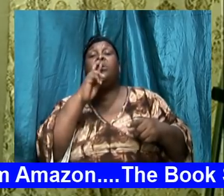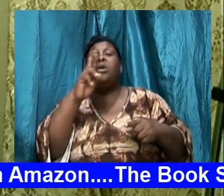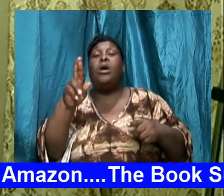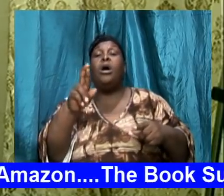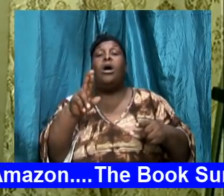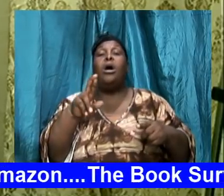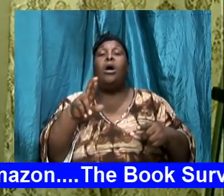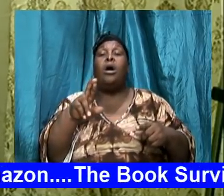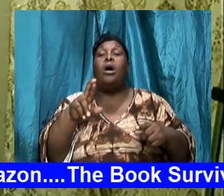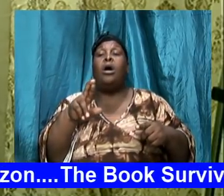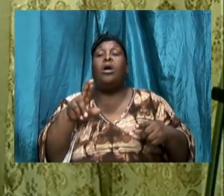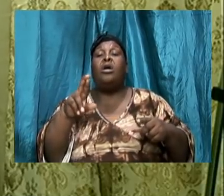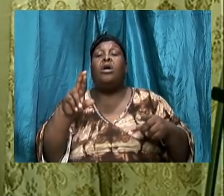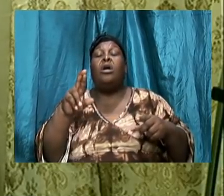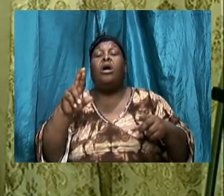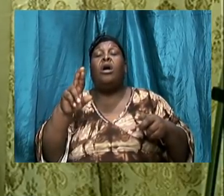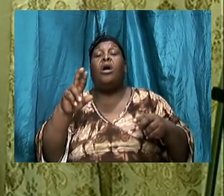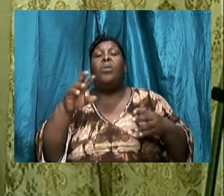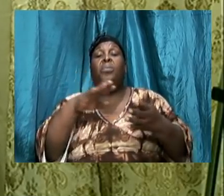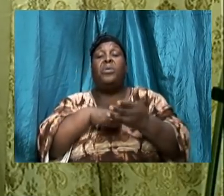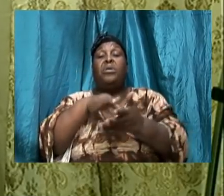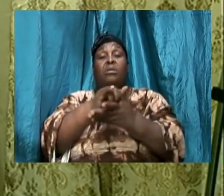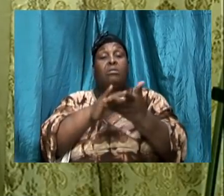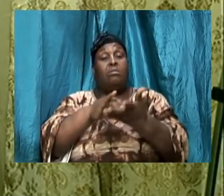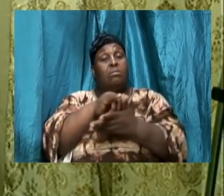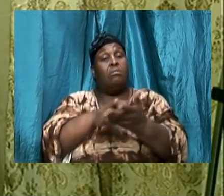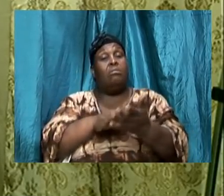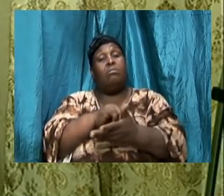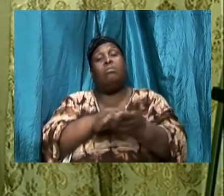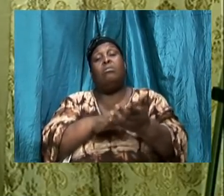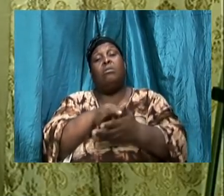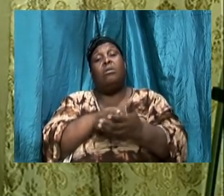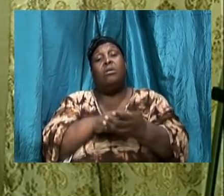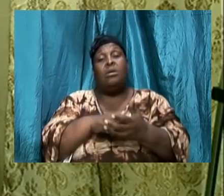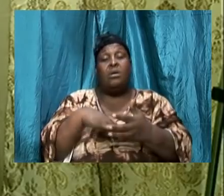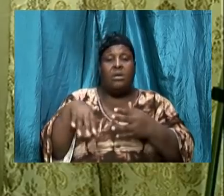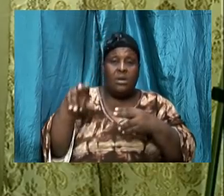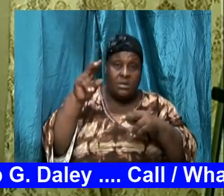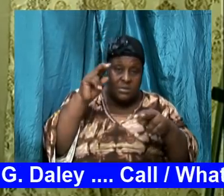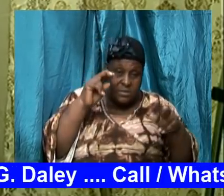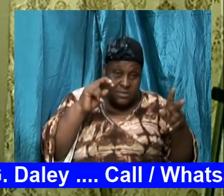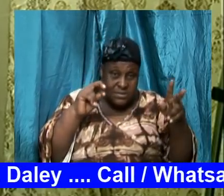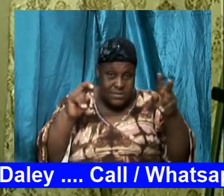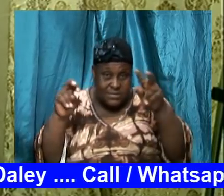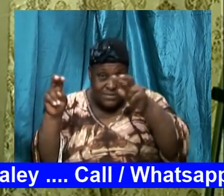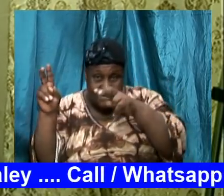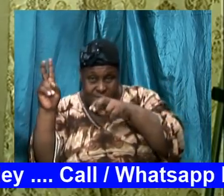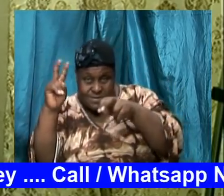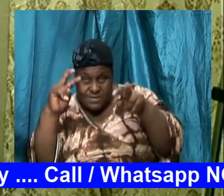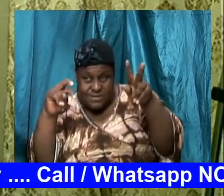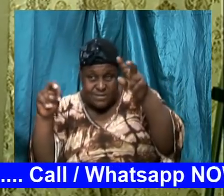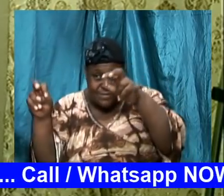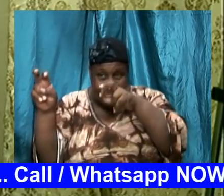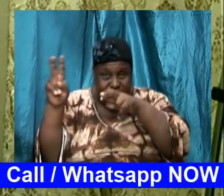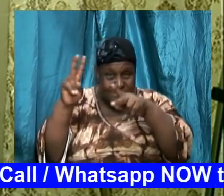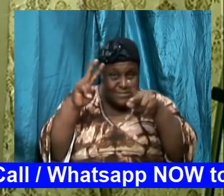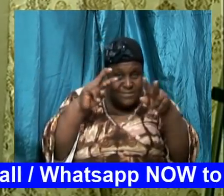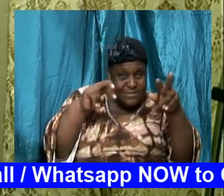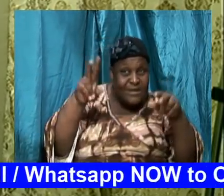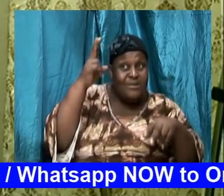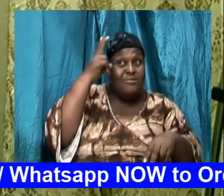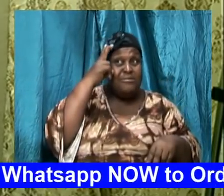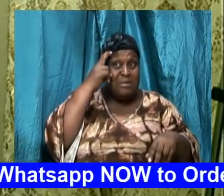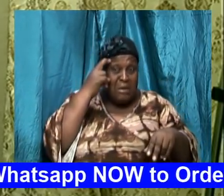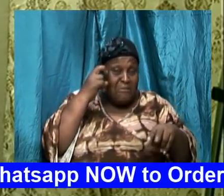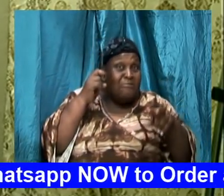wounded he's surveying all of us through his minions and